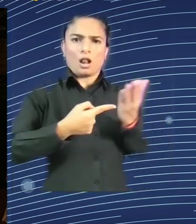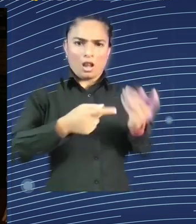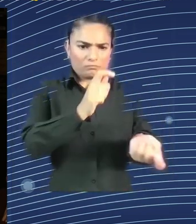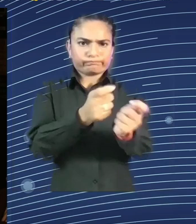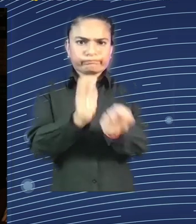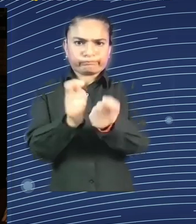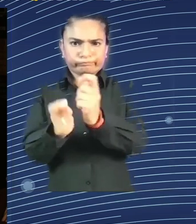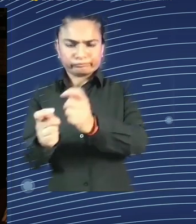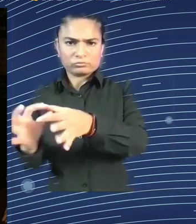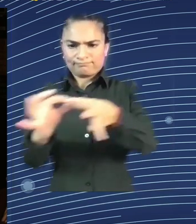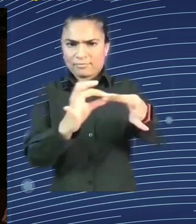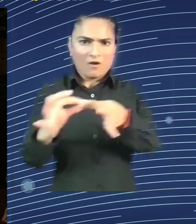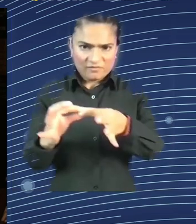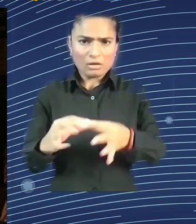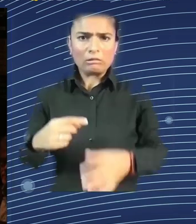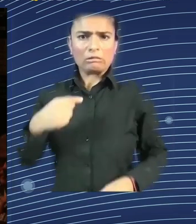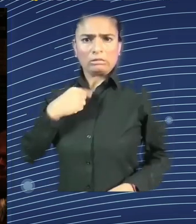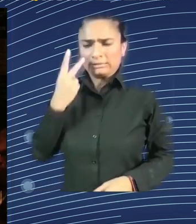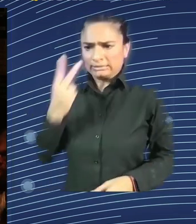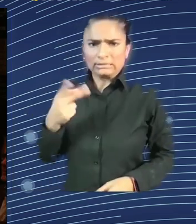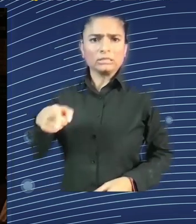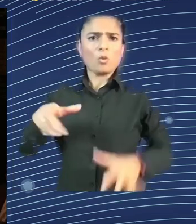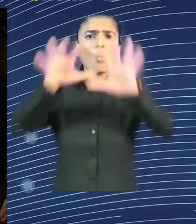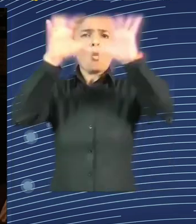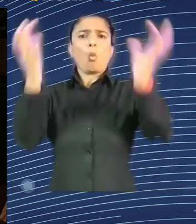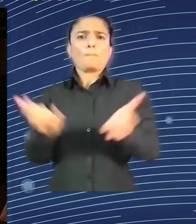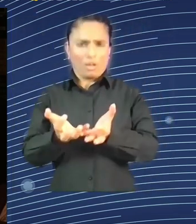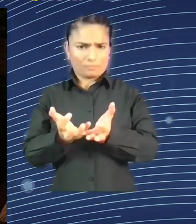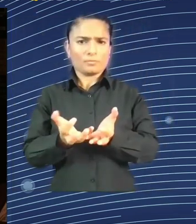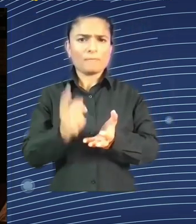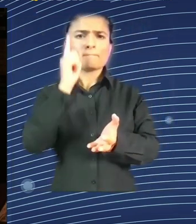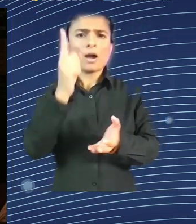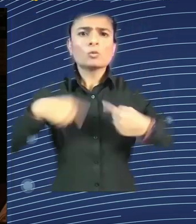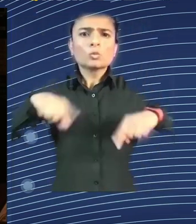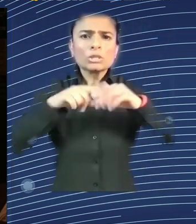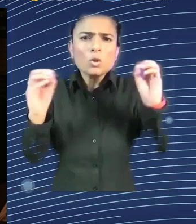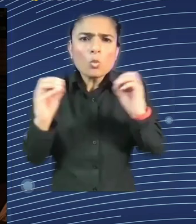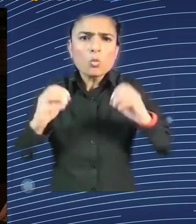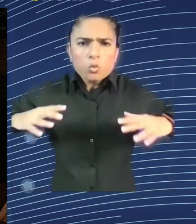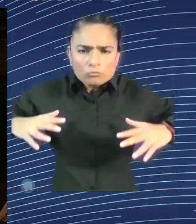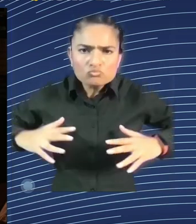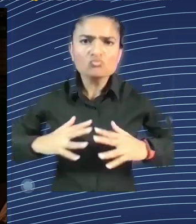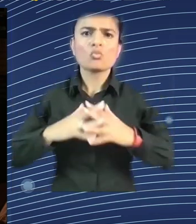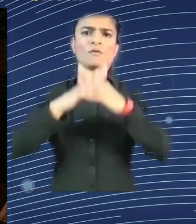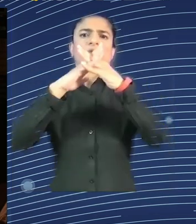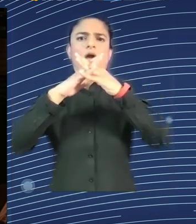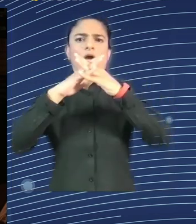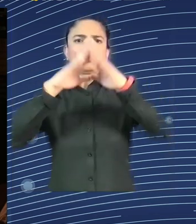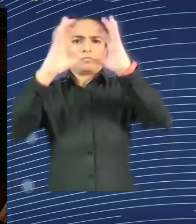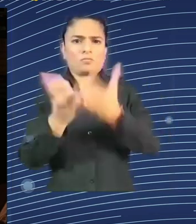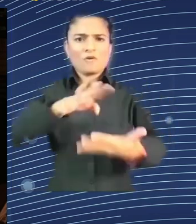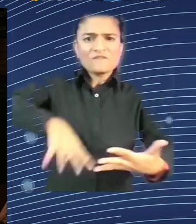feel like out of sync with the reality of today. I was wondering if there's any initiative on that.